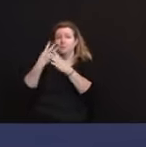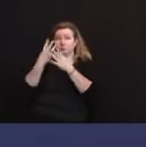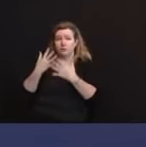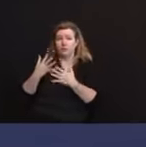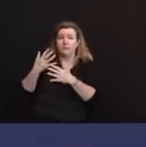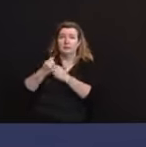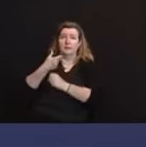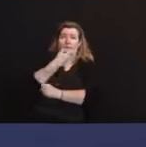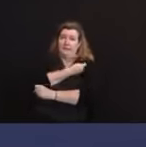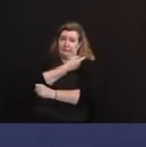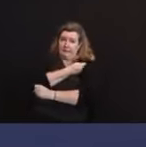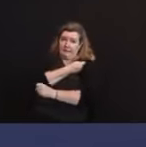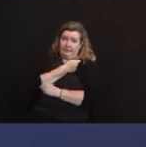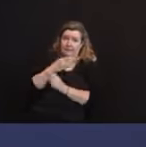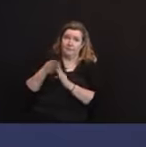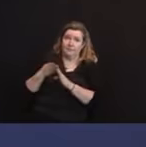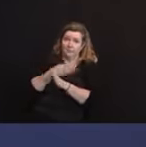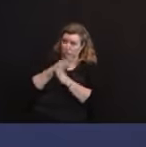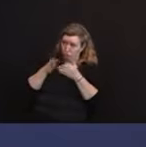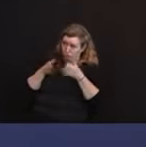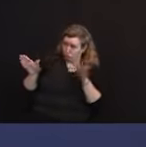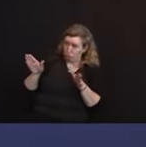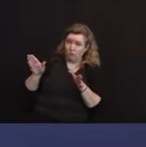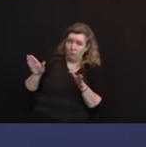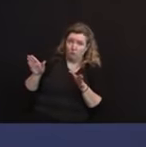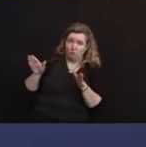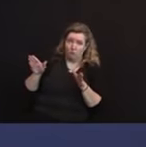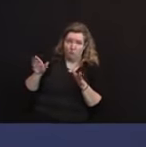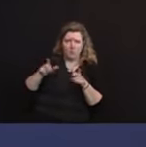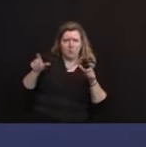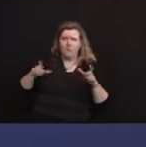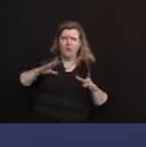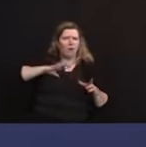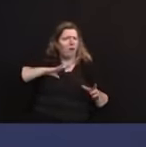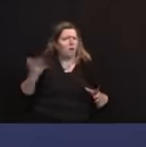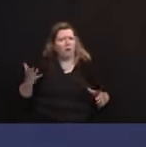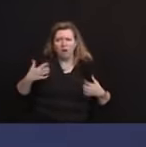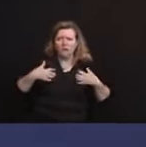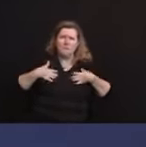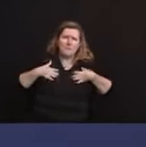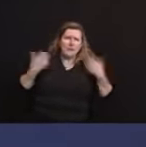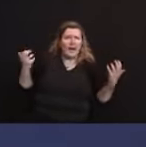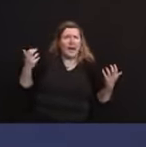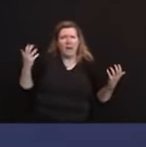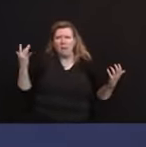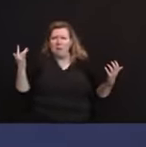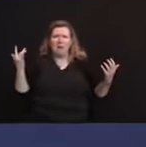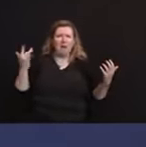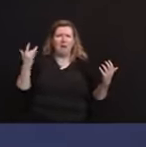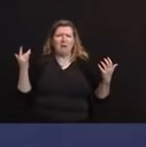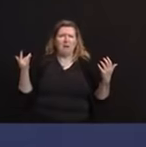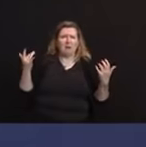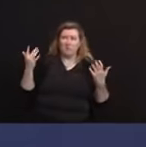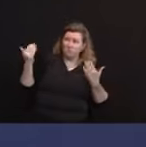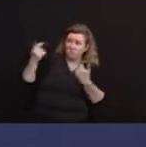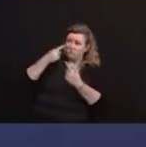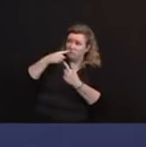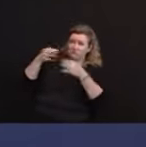I'm wondering if you can explain that or offer any additional information. Thanks. Thanks, Dustin.